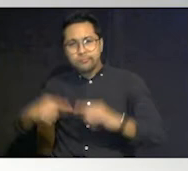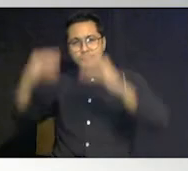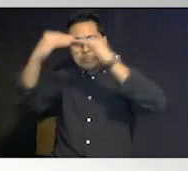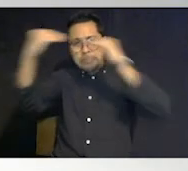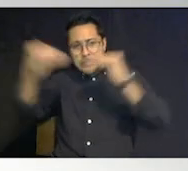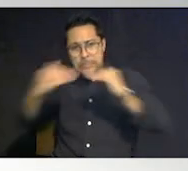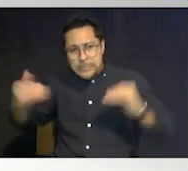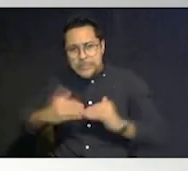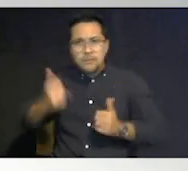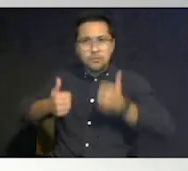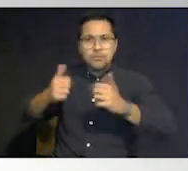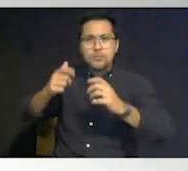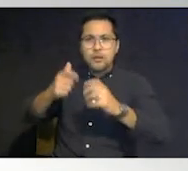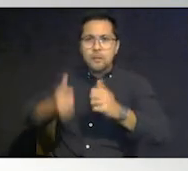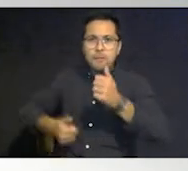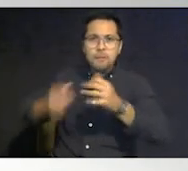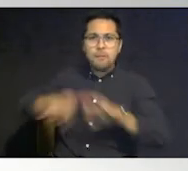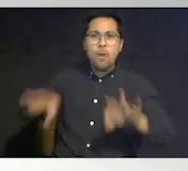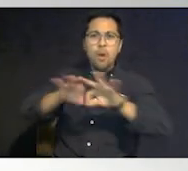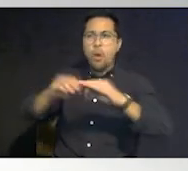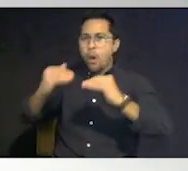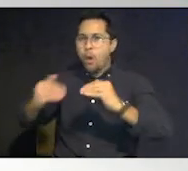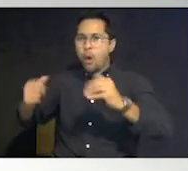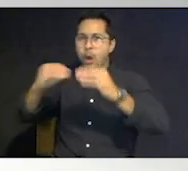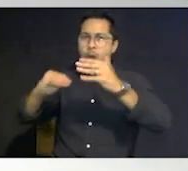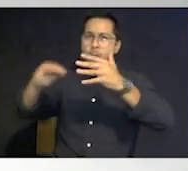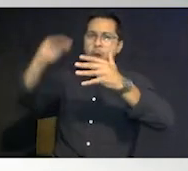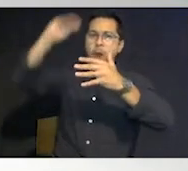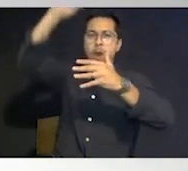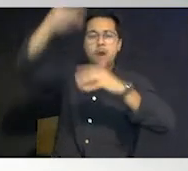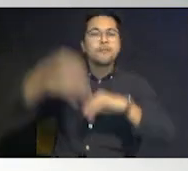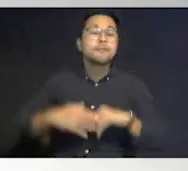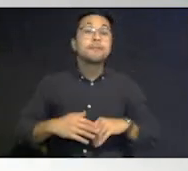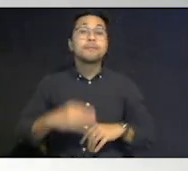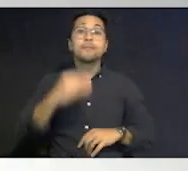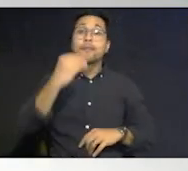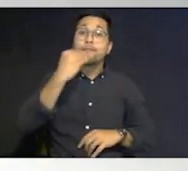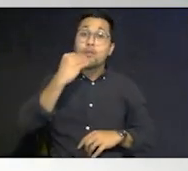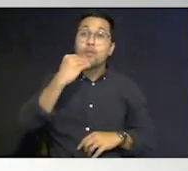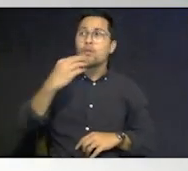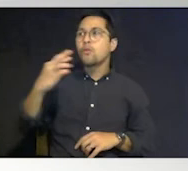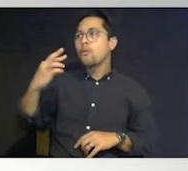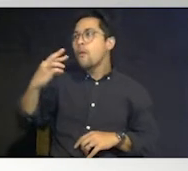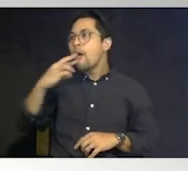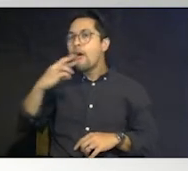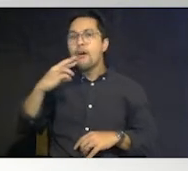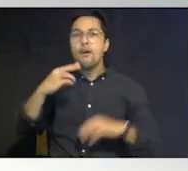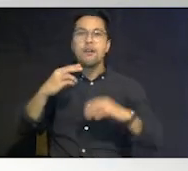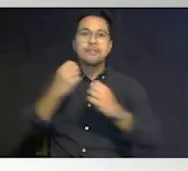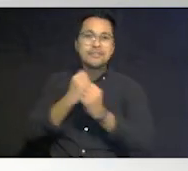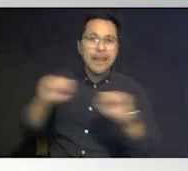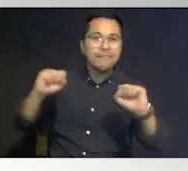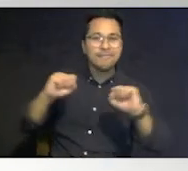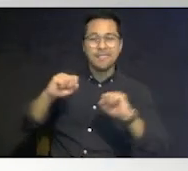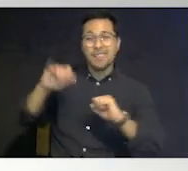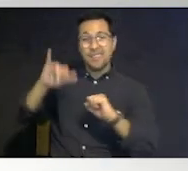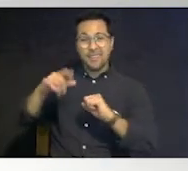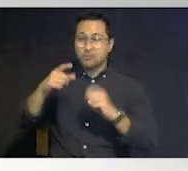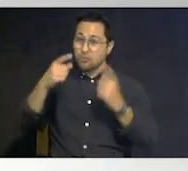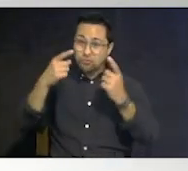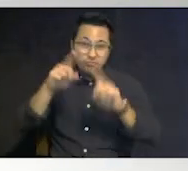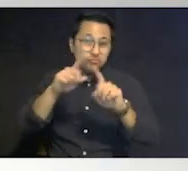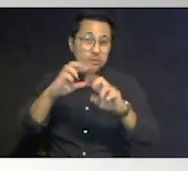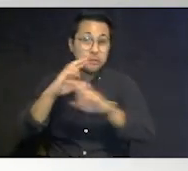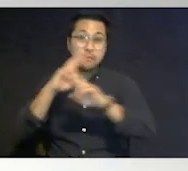roof over your head food water safety issues and that's during response in an emergency